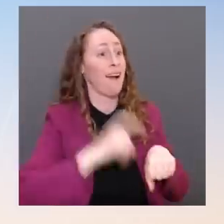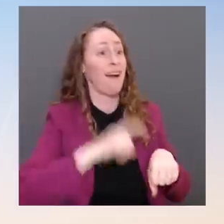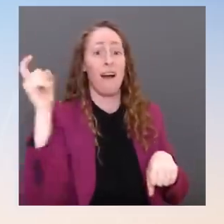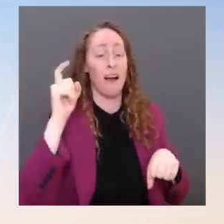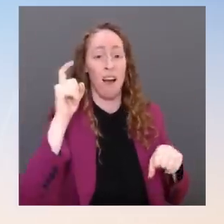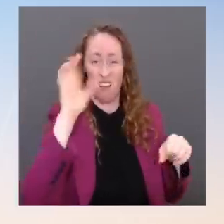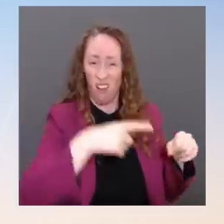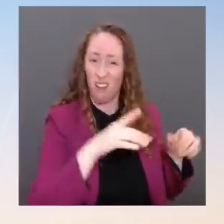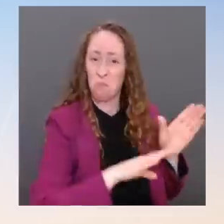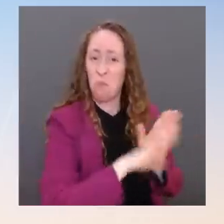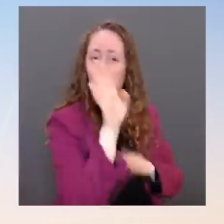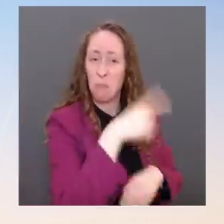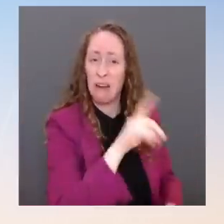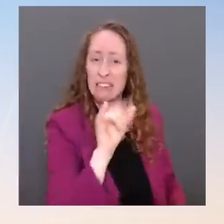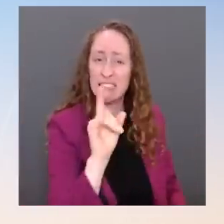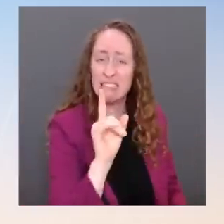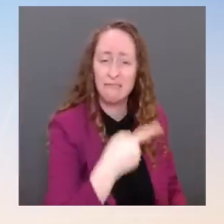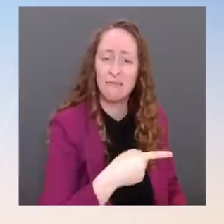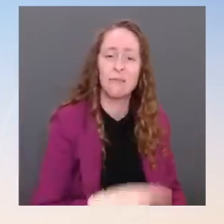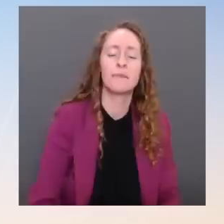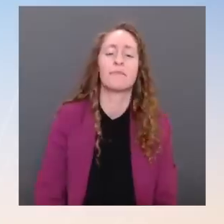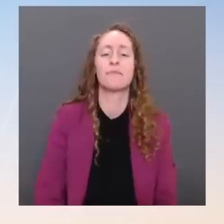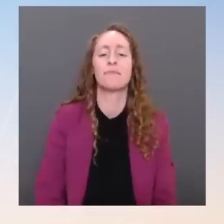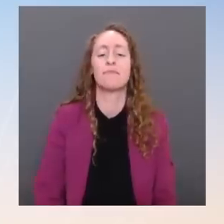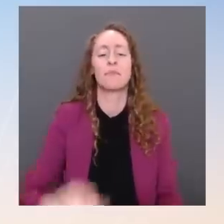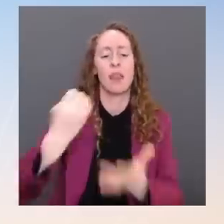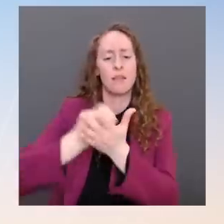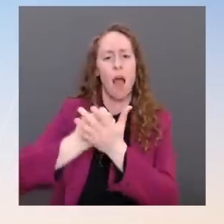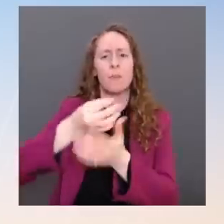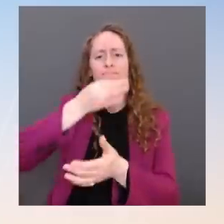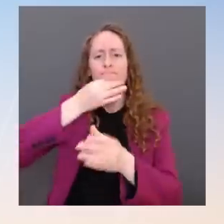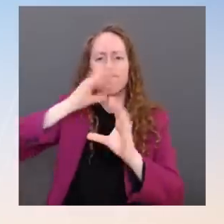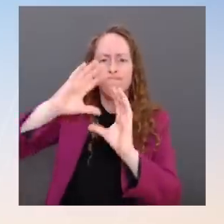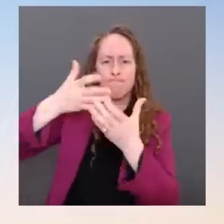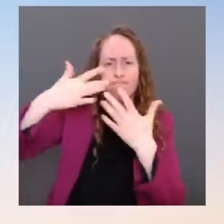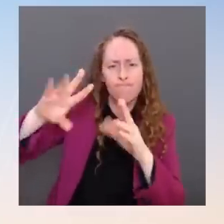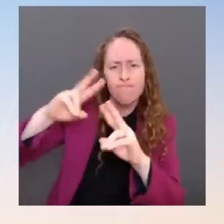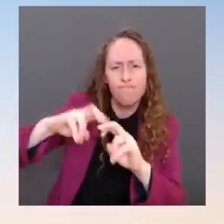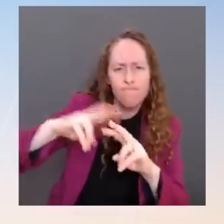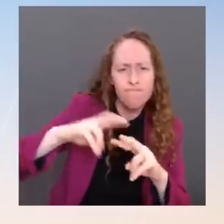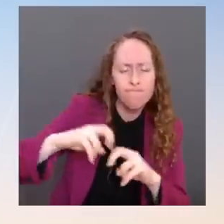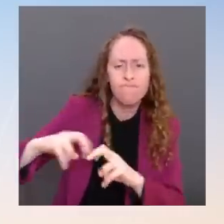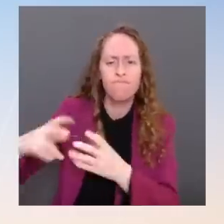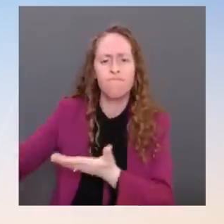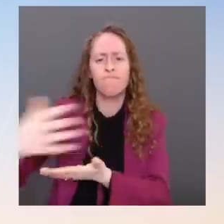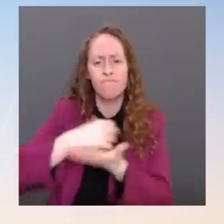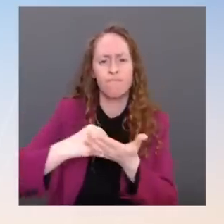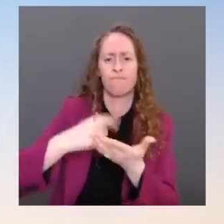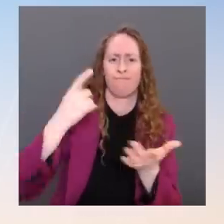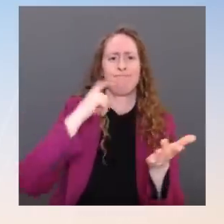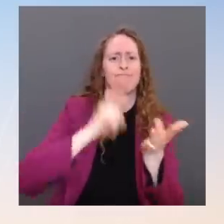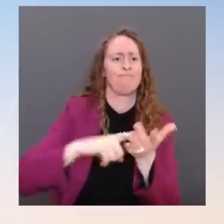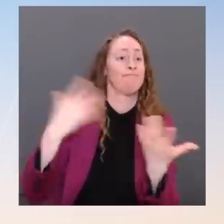external economists look at economic data, they look at the fact that we've created over 8 million jobs since the President took office, that the unemployment rate has dropped to 3.6